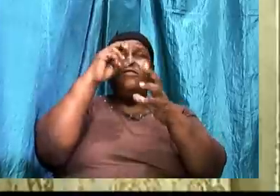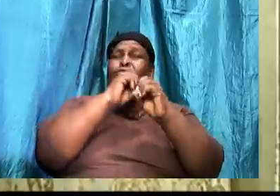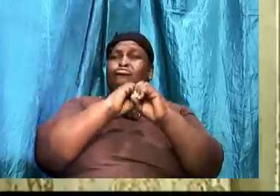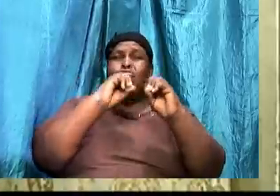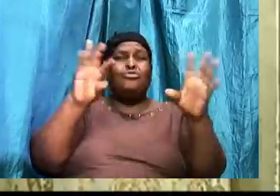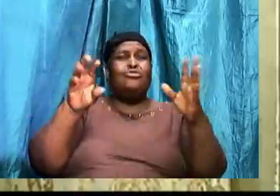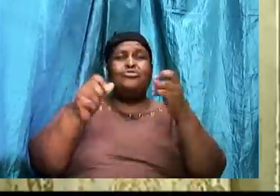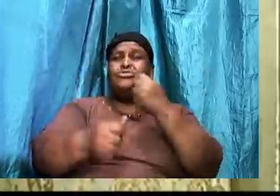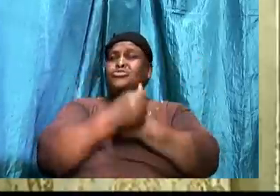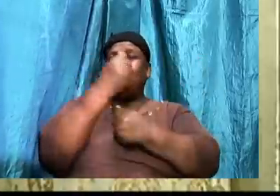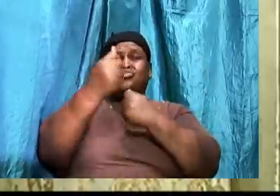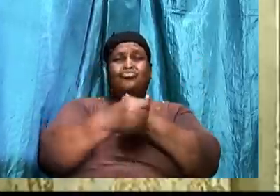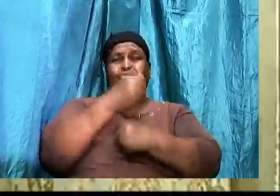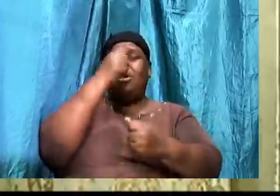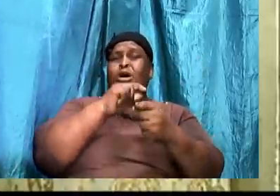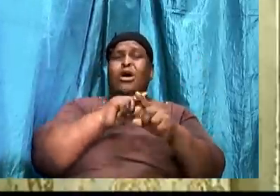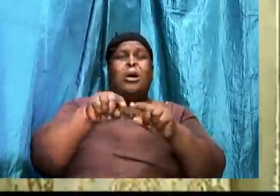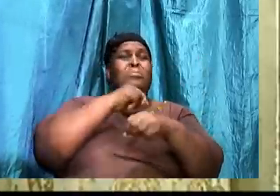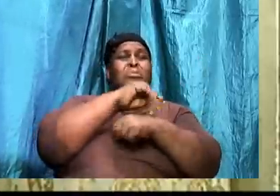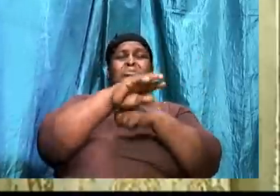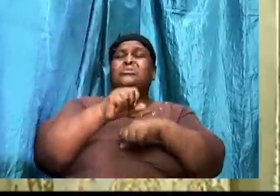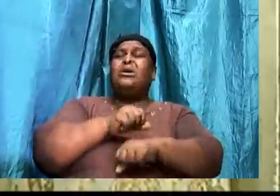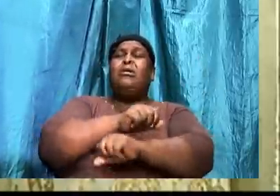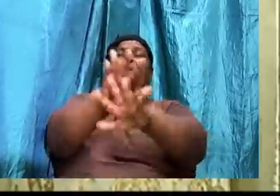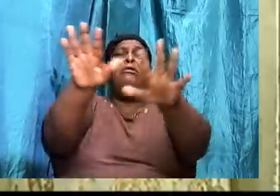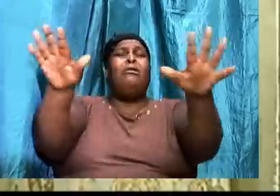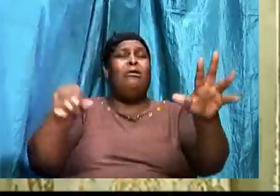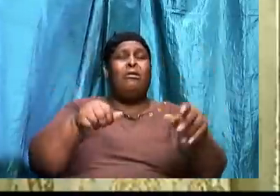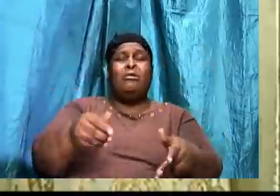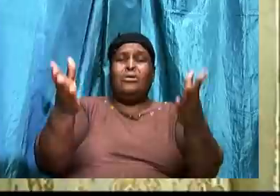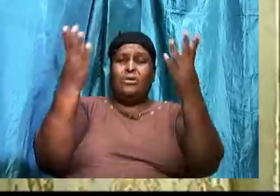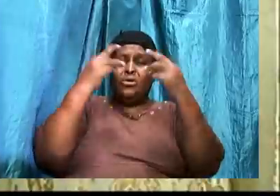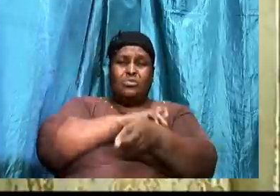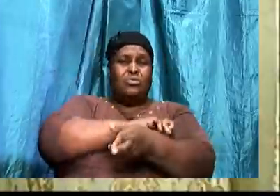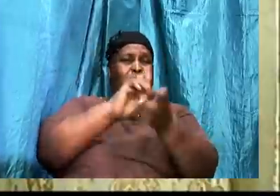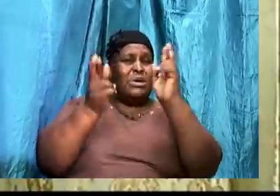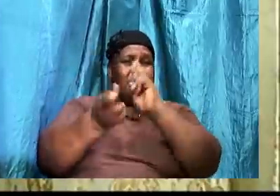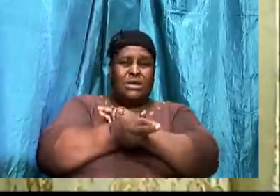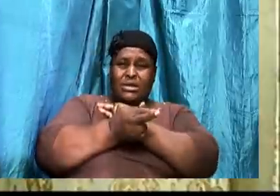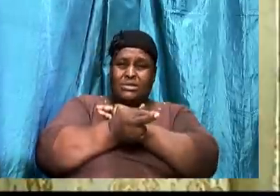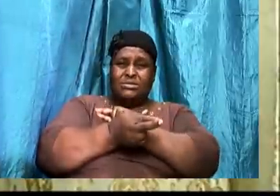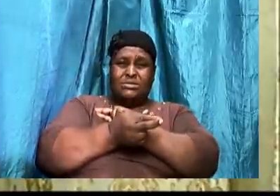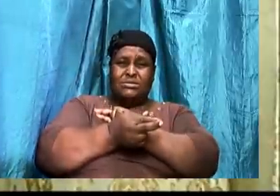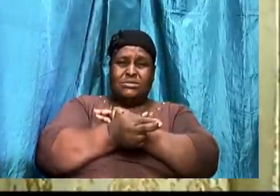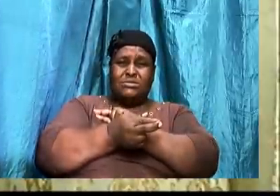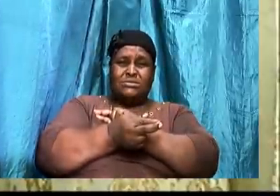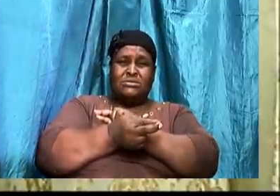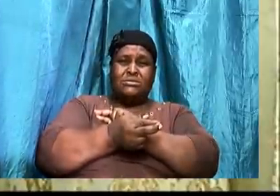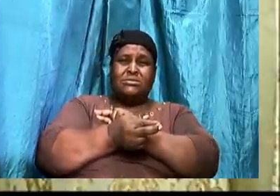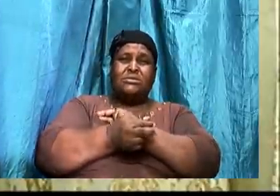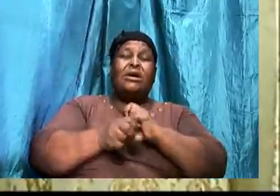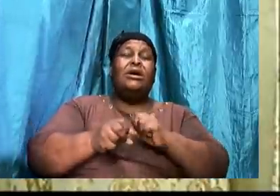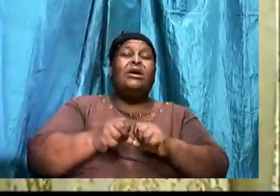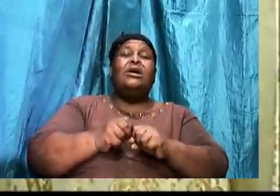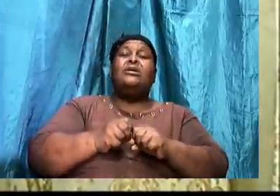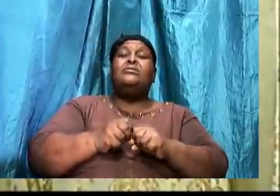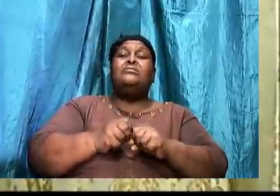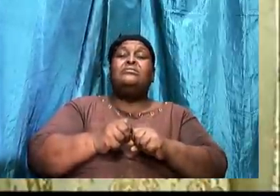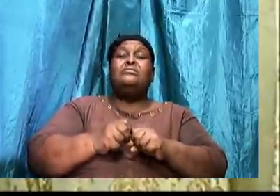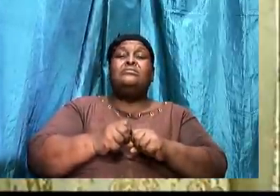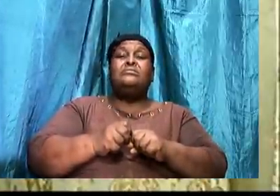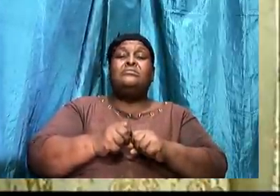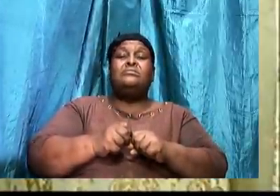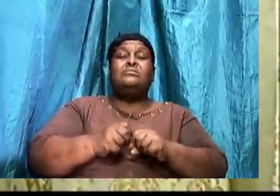repentance. Everywhere a man is right. In his own eyes. But the Lord. Panders. The heart.